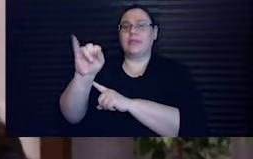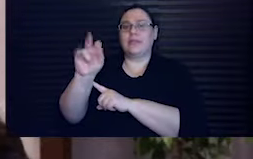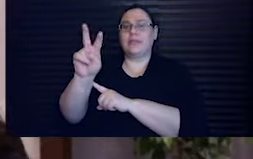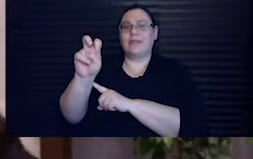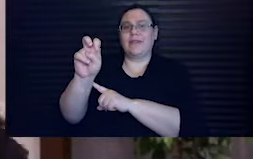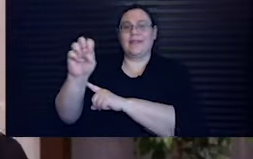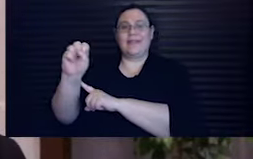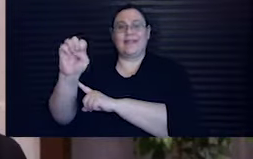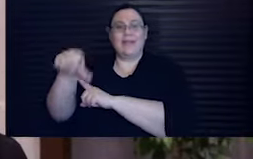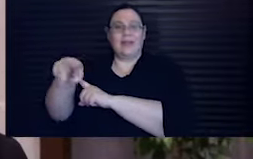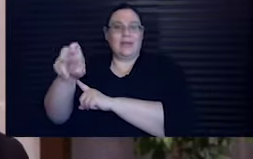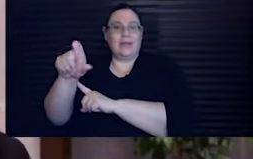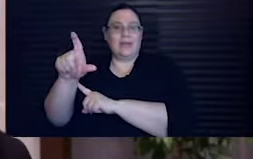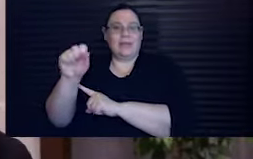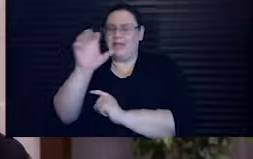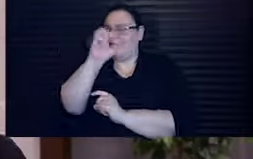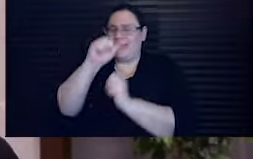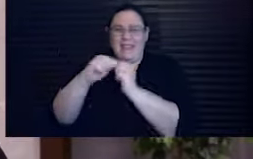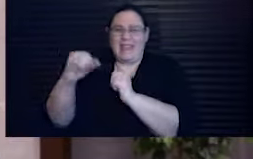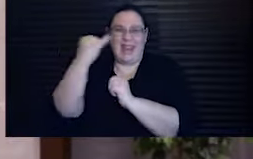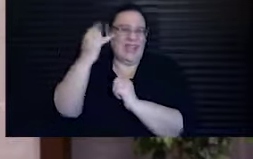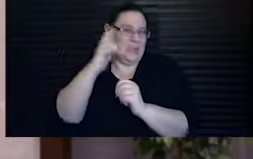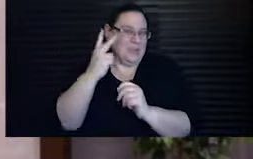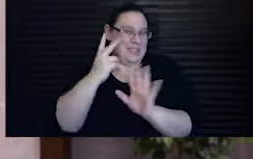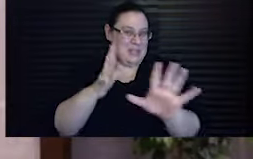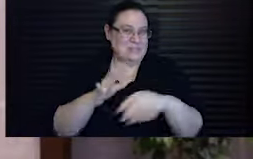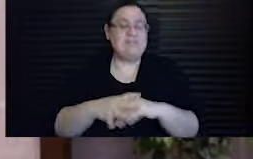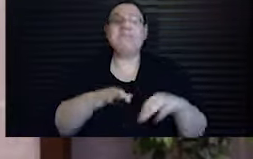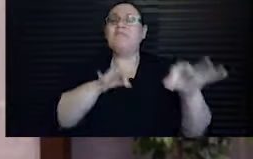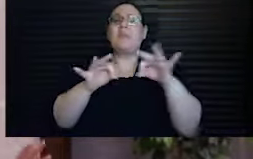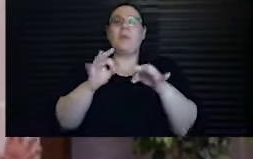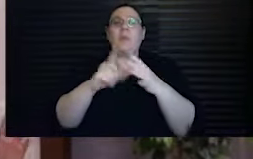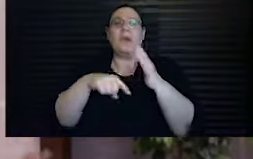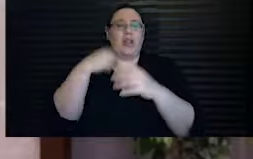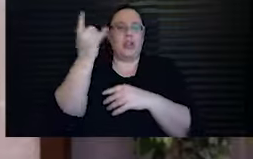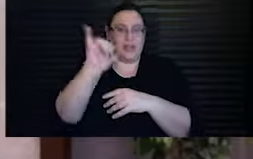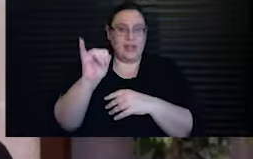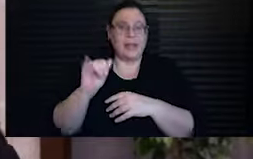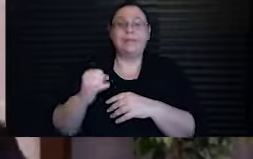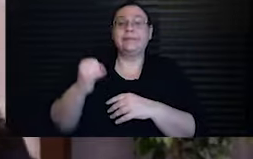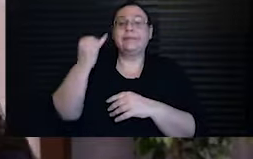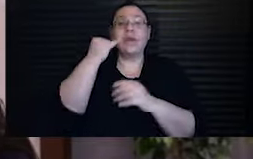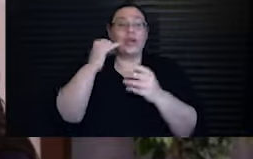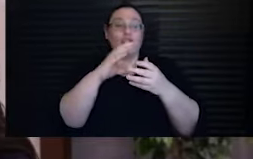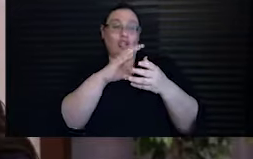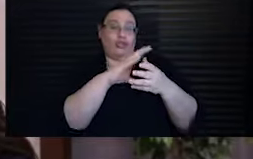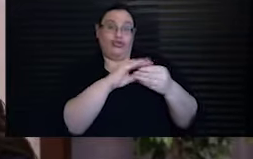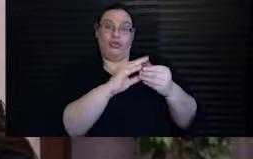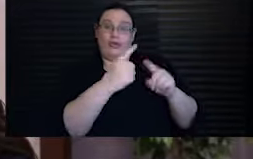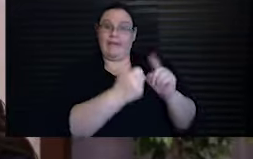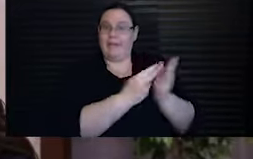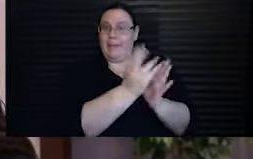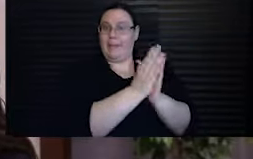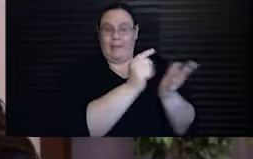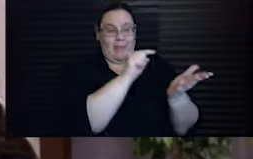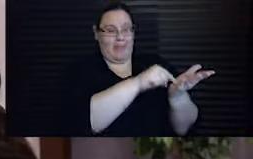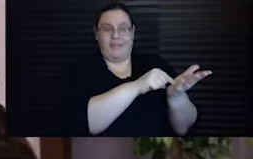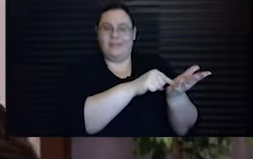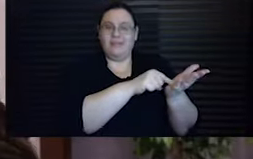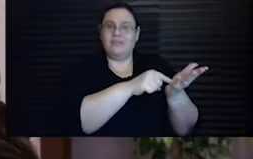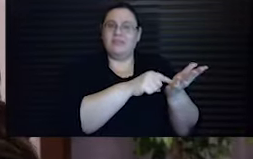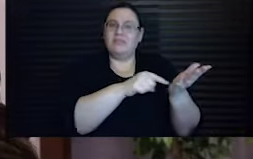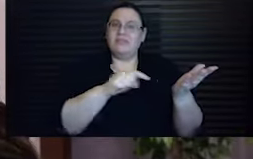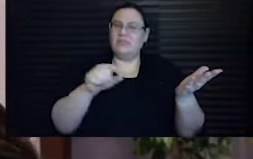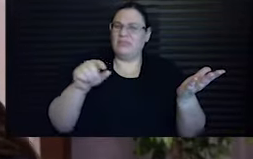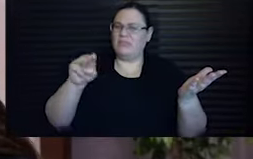captivated by, as you will see. So here's how it works. Say there's a biblical story. Imagine that's somewhat